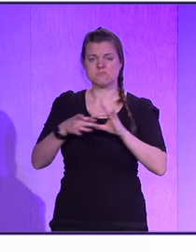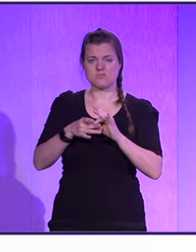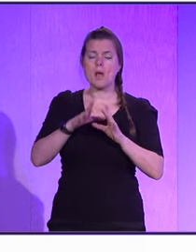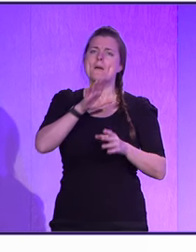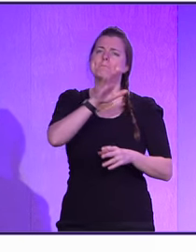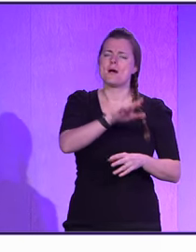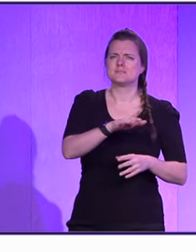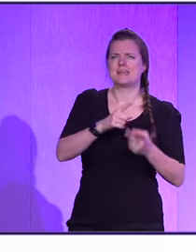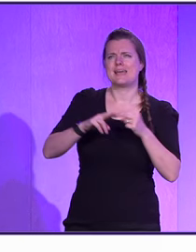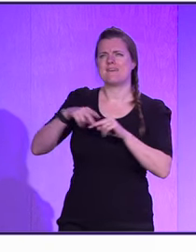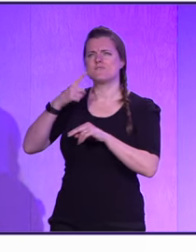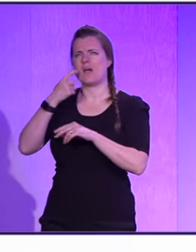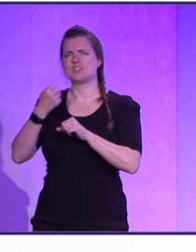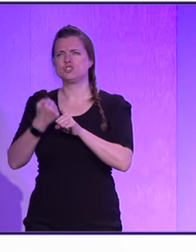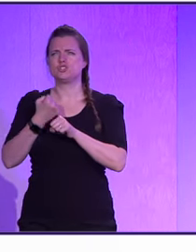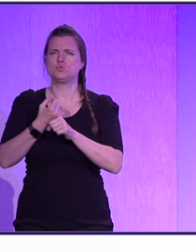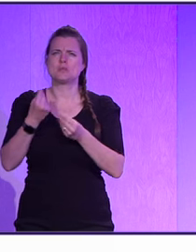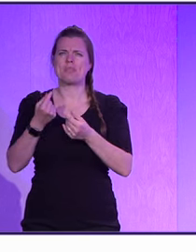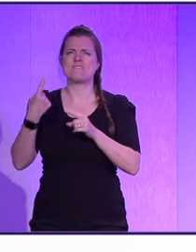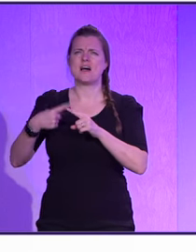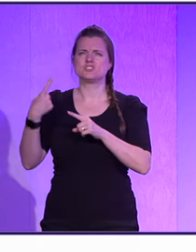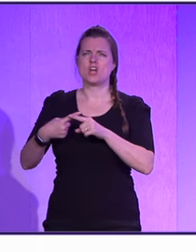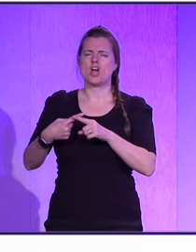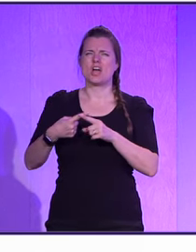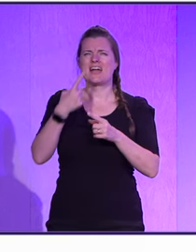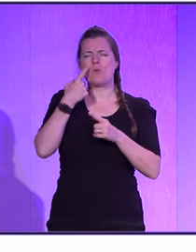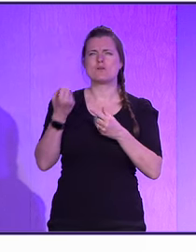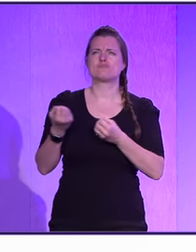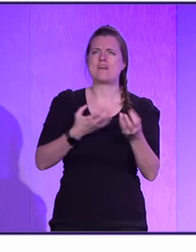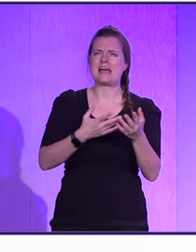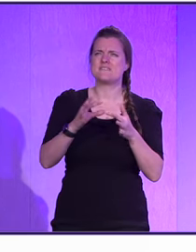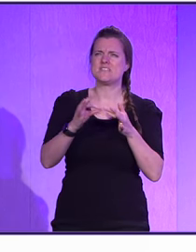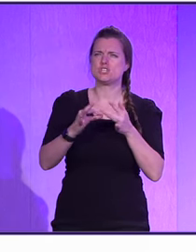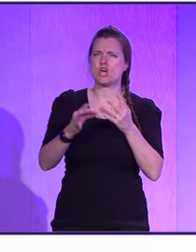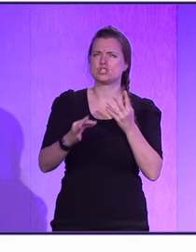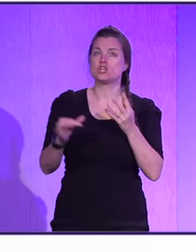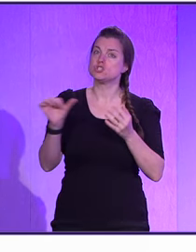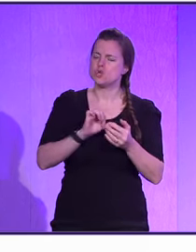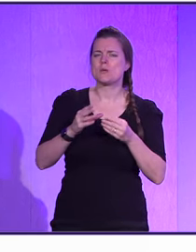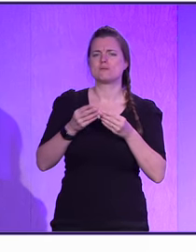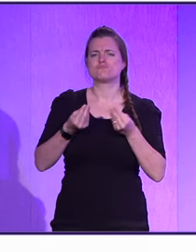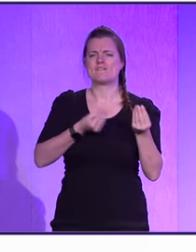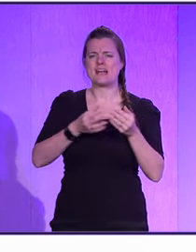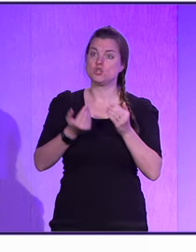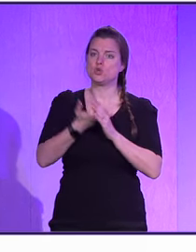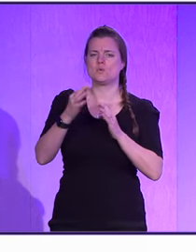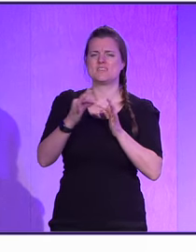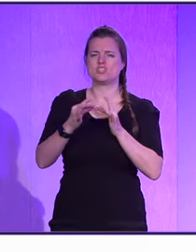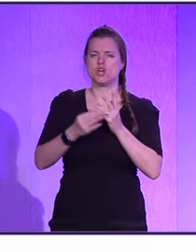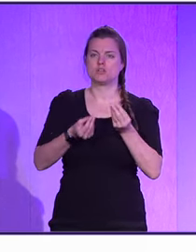bring features faster to customers because they might get overloaded. So, there's a balancing act going on over there.